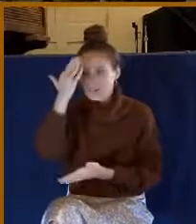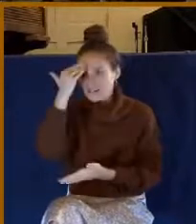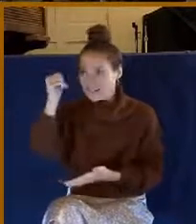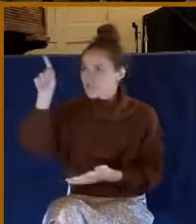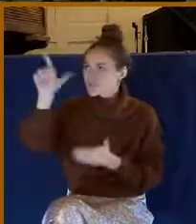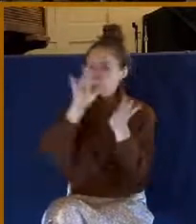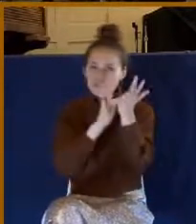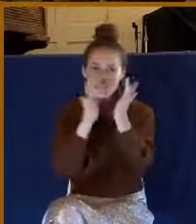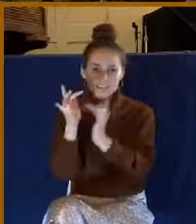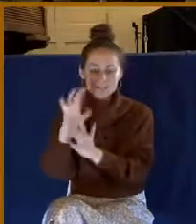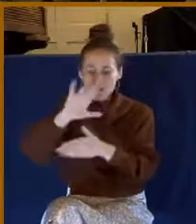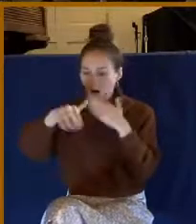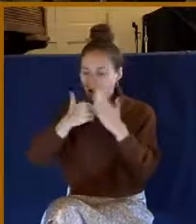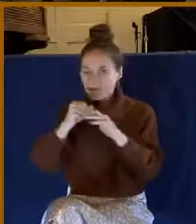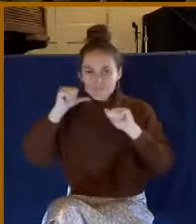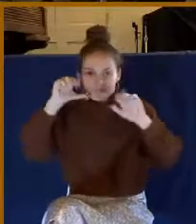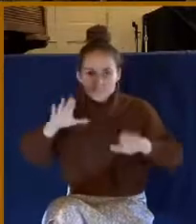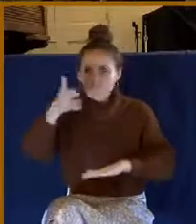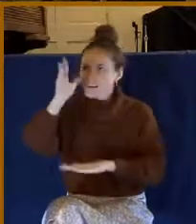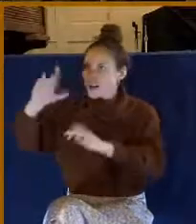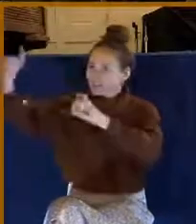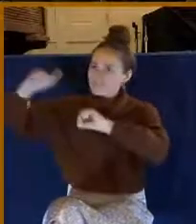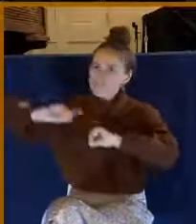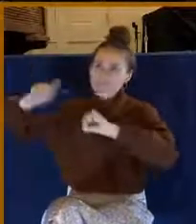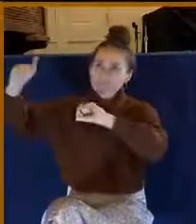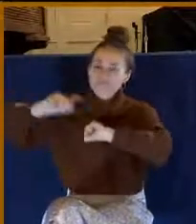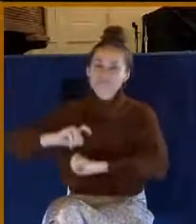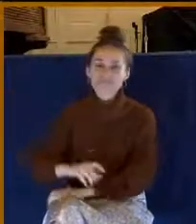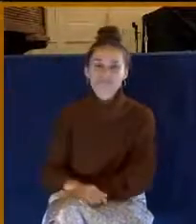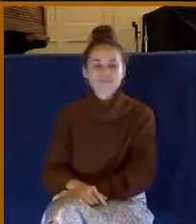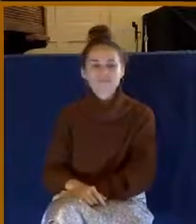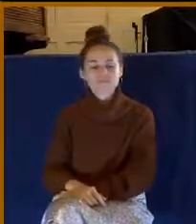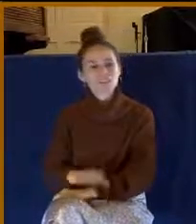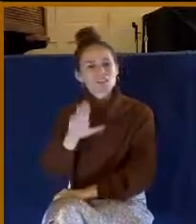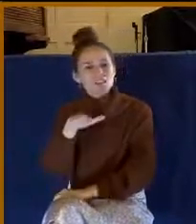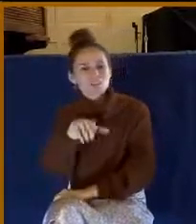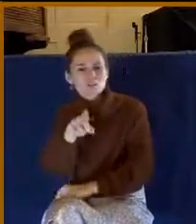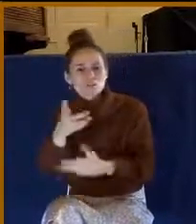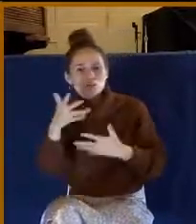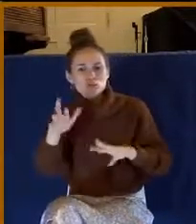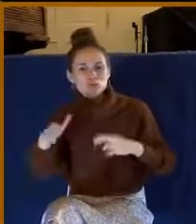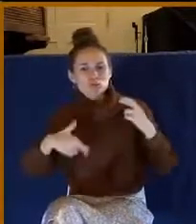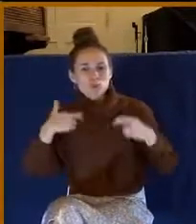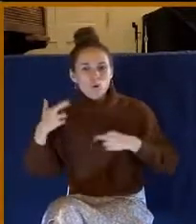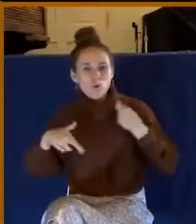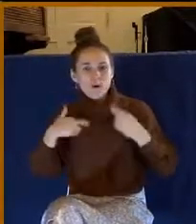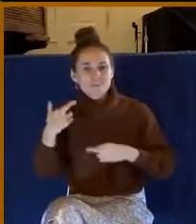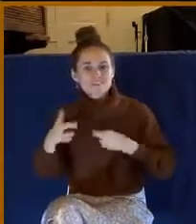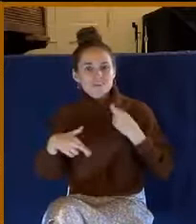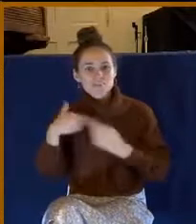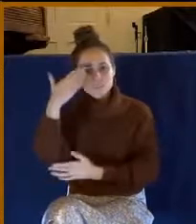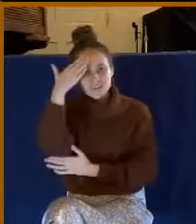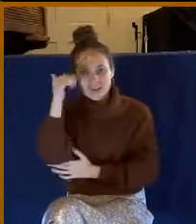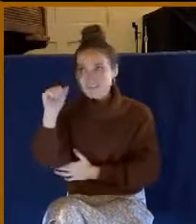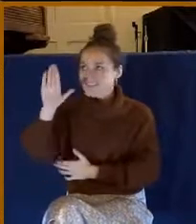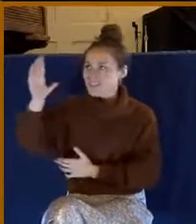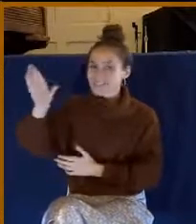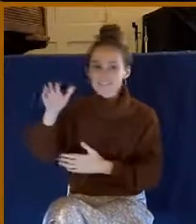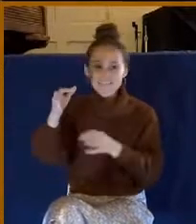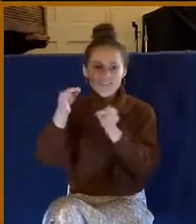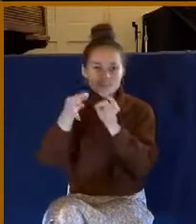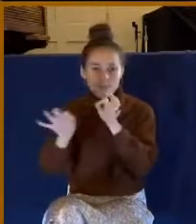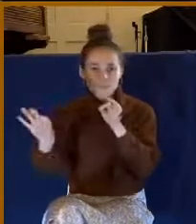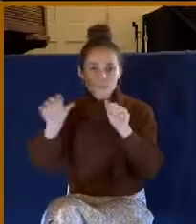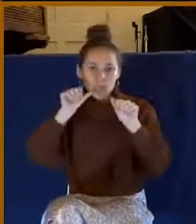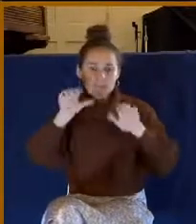of all the blessings that God gives. Do you rejoice in just the simple blessings of God every day that